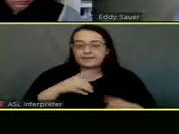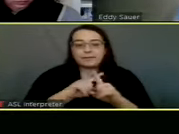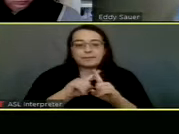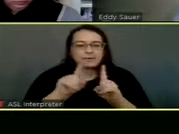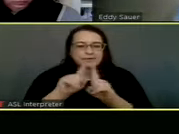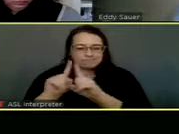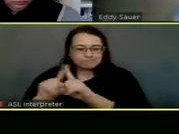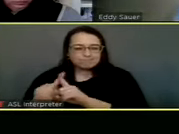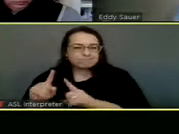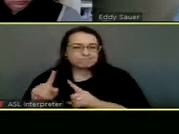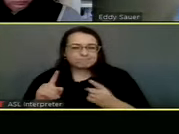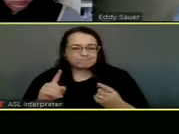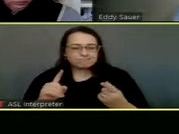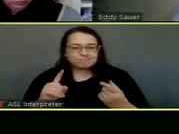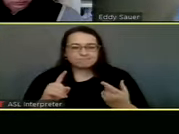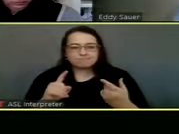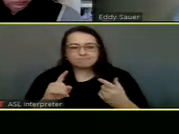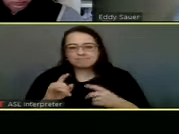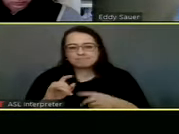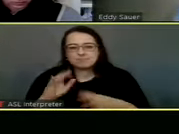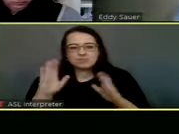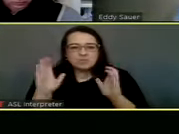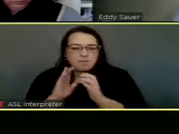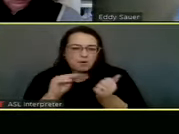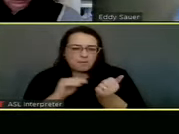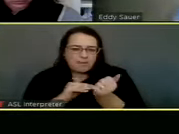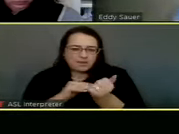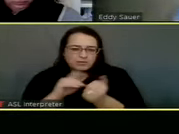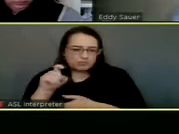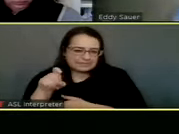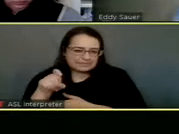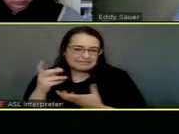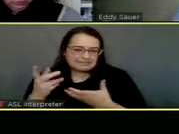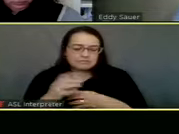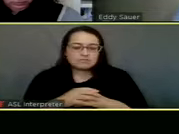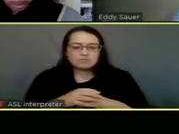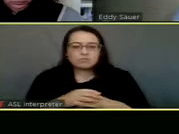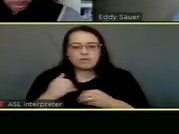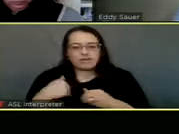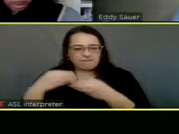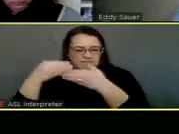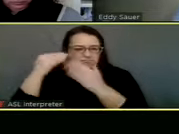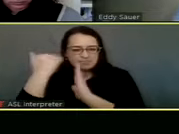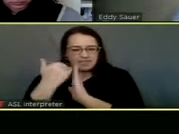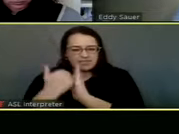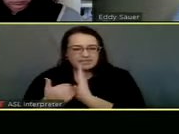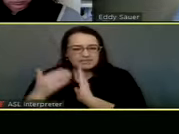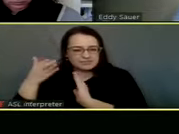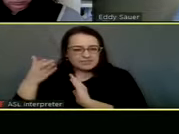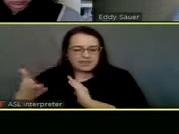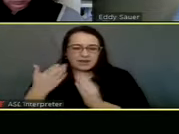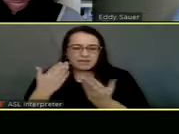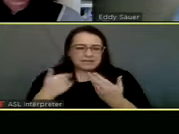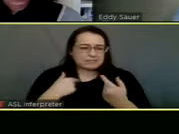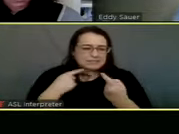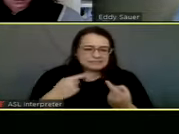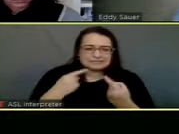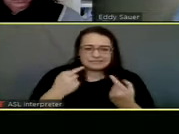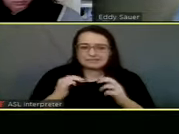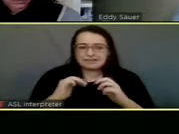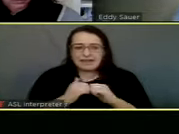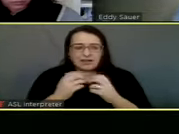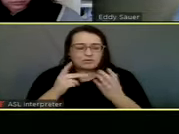um, any kind of small medical needs that an animal might need and a person might be struggling getting them that